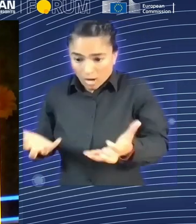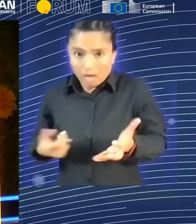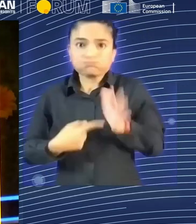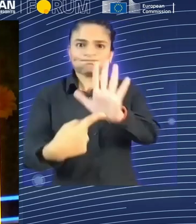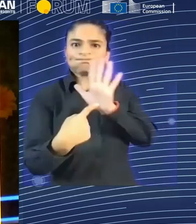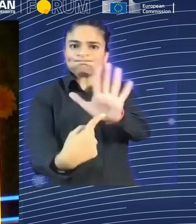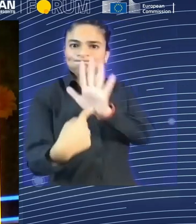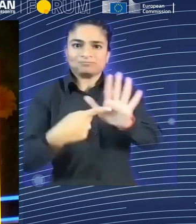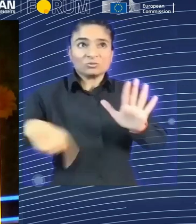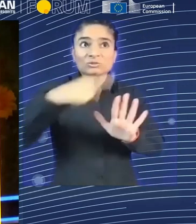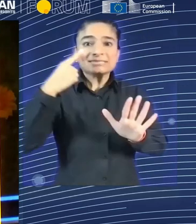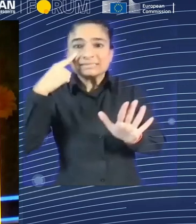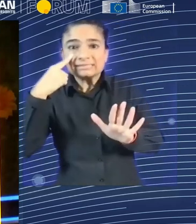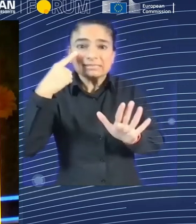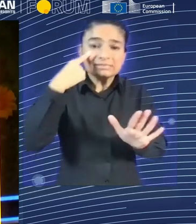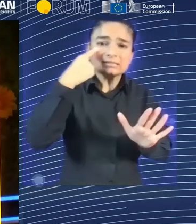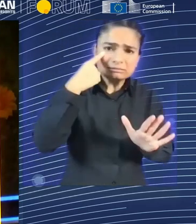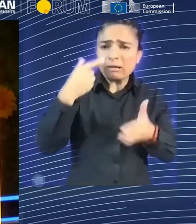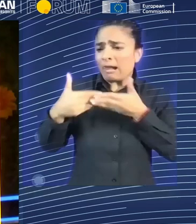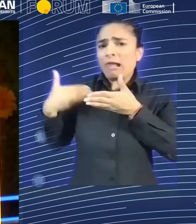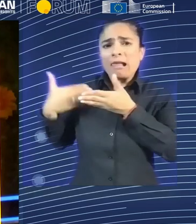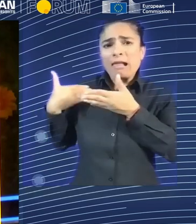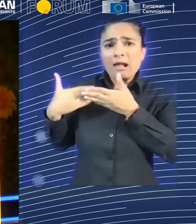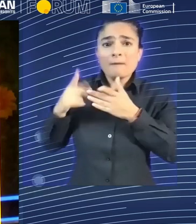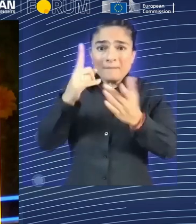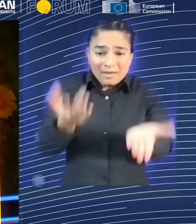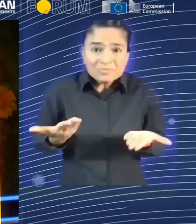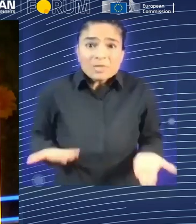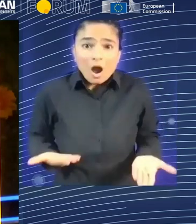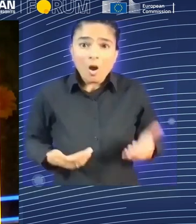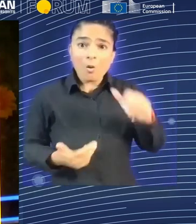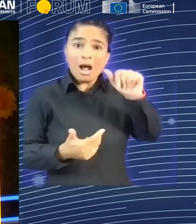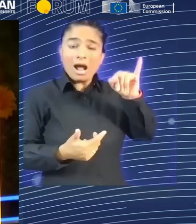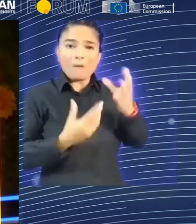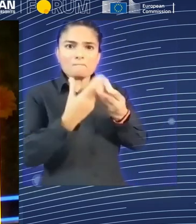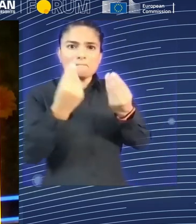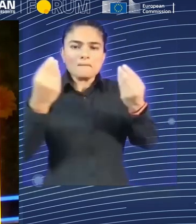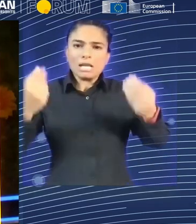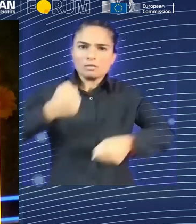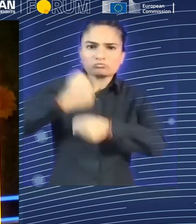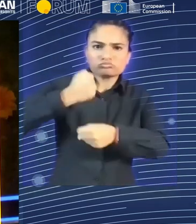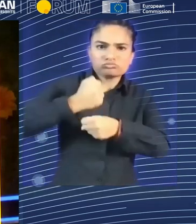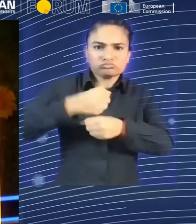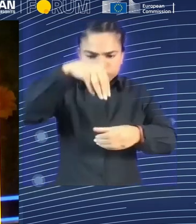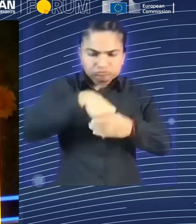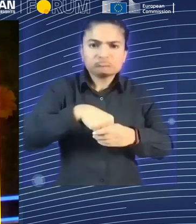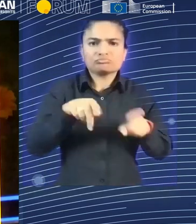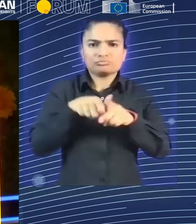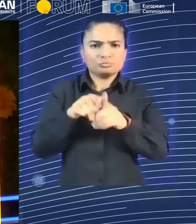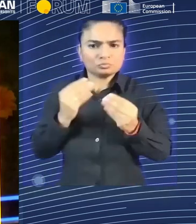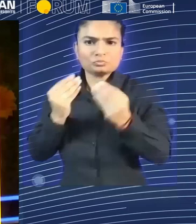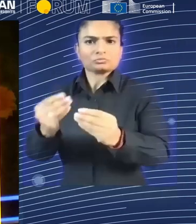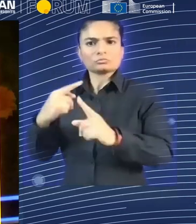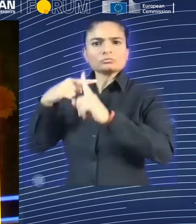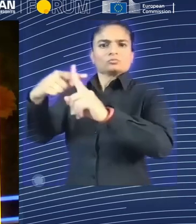and generative AI is used for optimization of things we know how to do already. And we're starting to be very clear